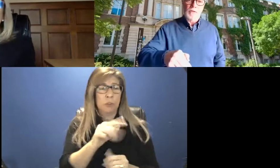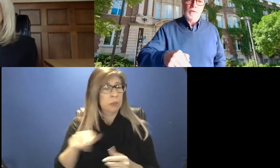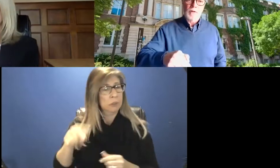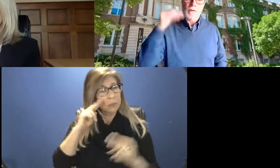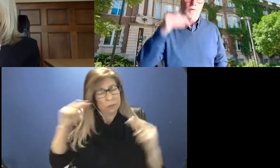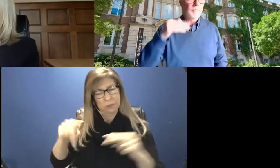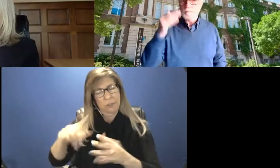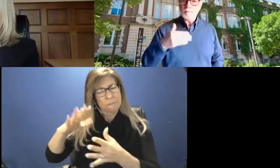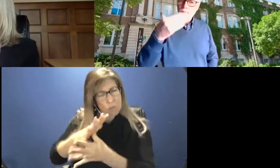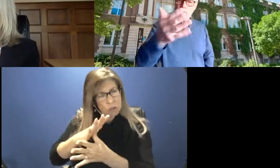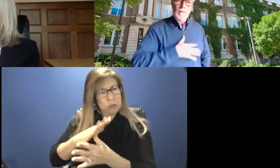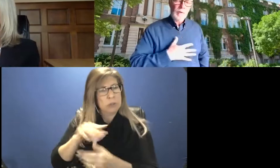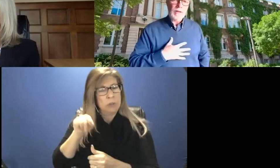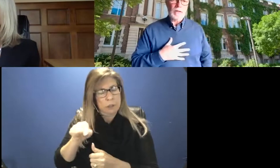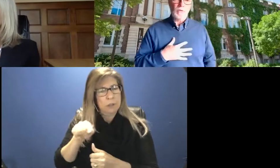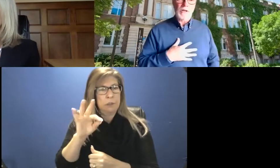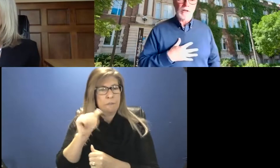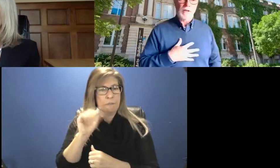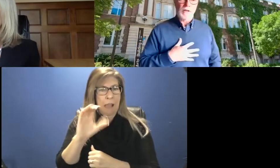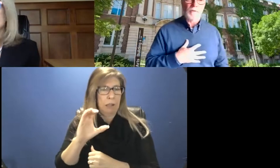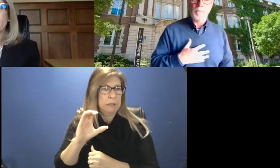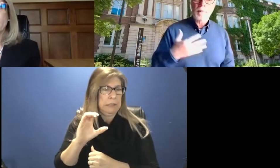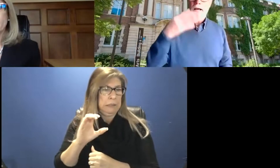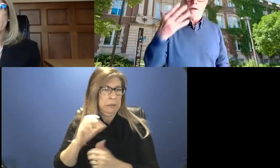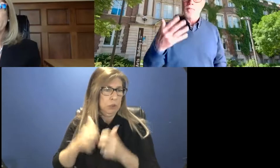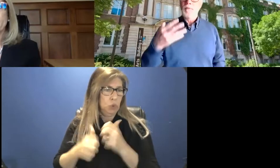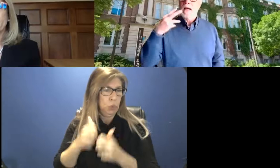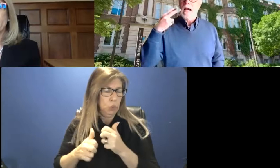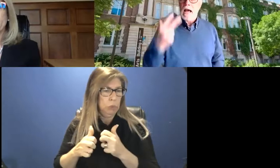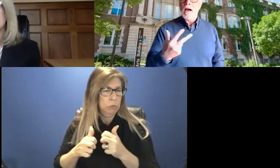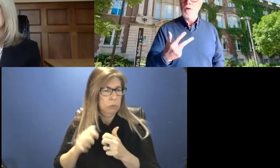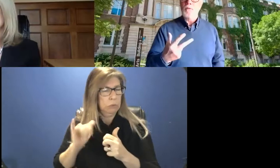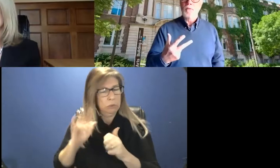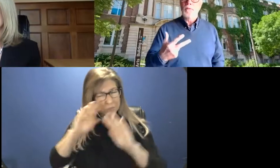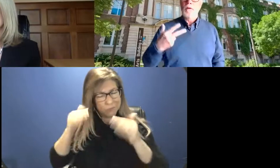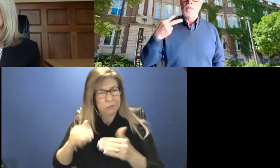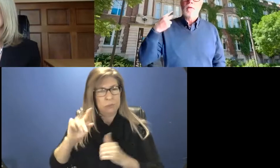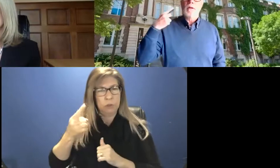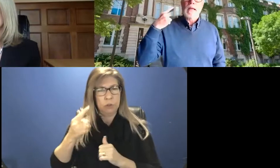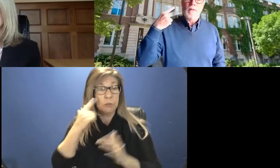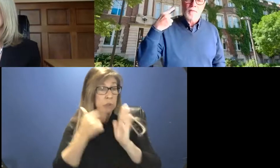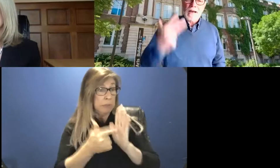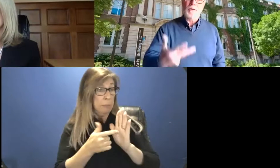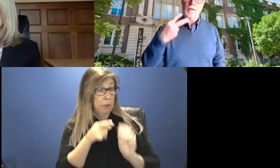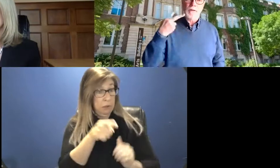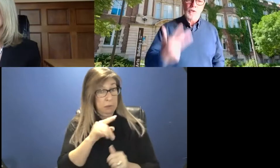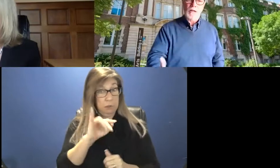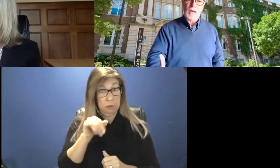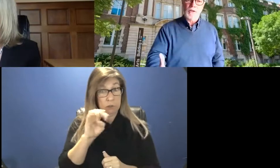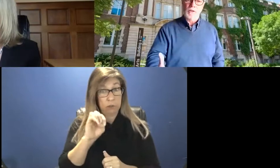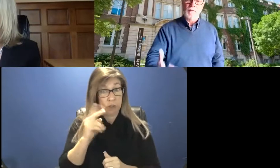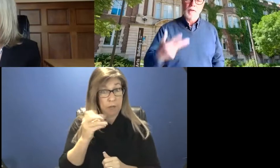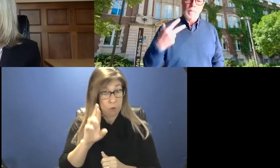issue. So if I'm looking at you, Jennifer, um, how can the faculty of